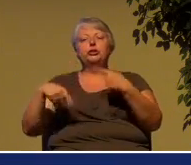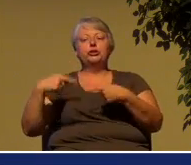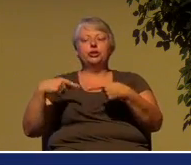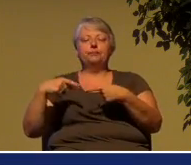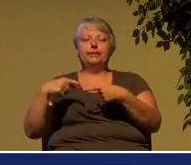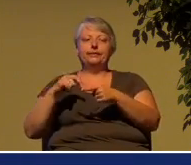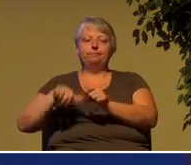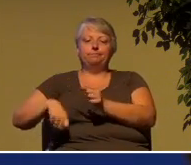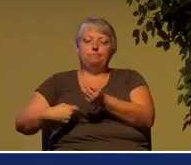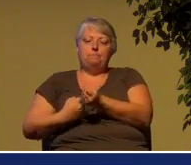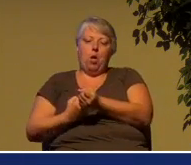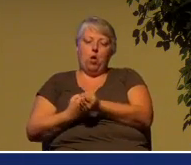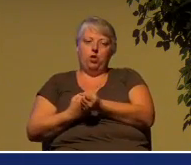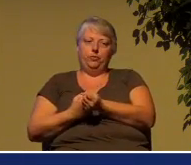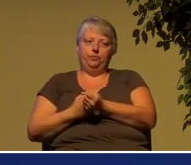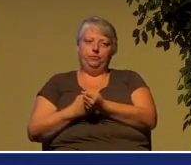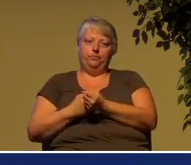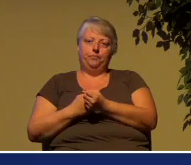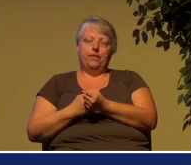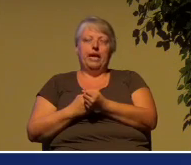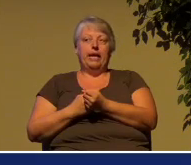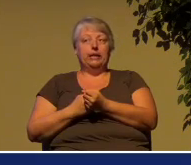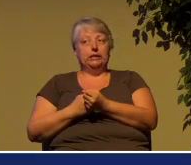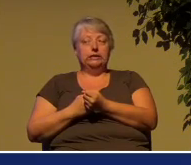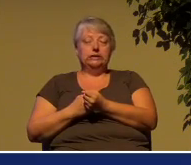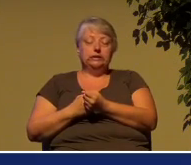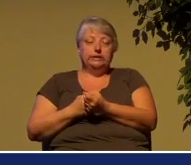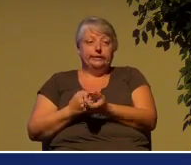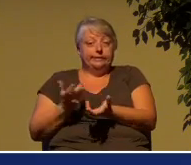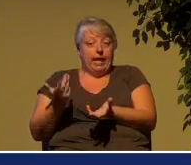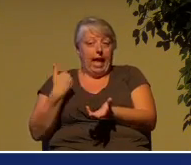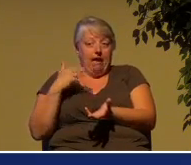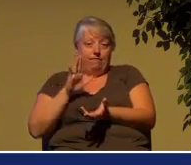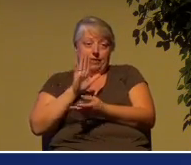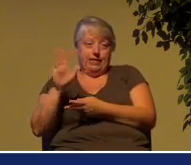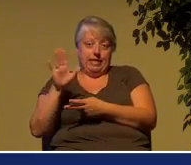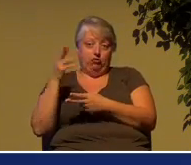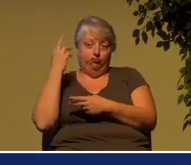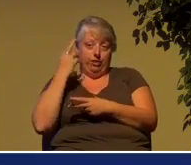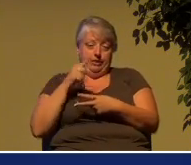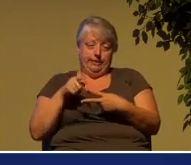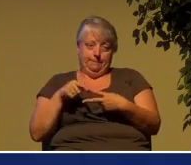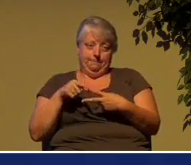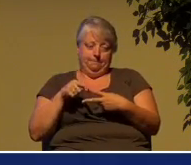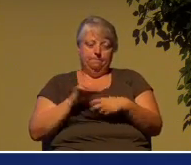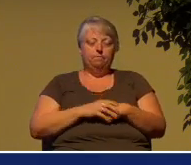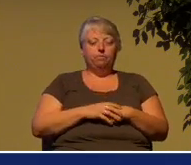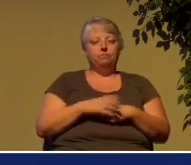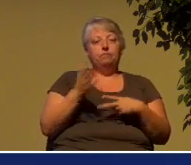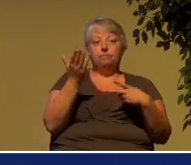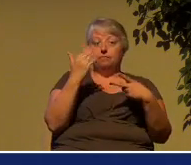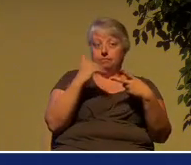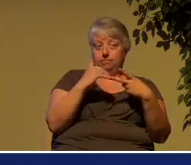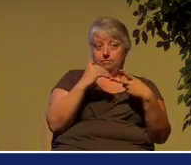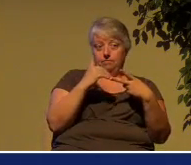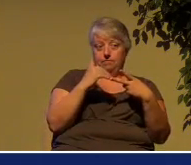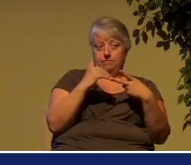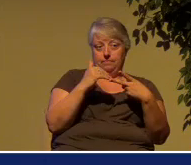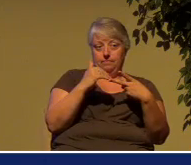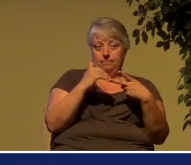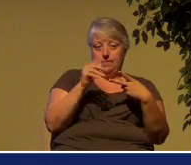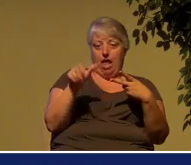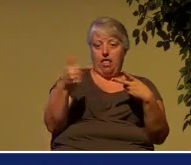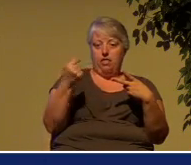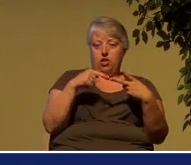not without substantial reason. There's another school of thought, however. And that school of thought